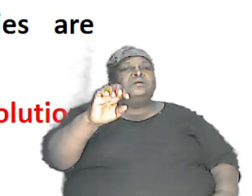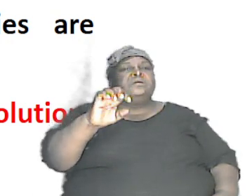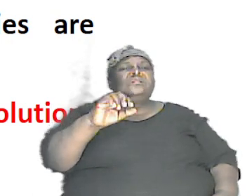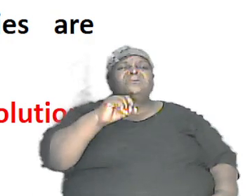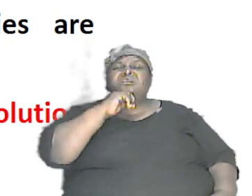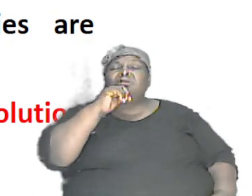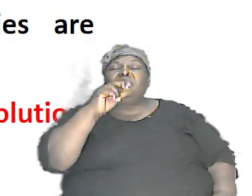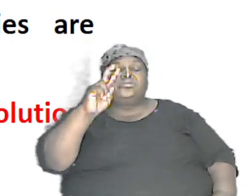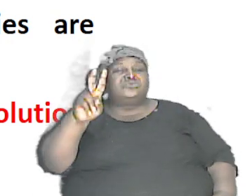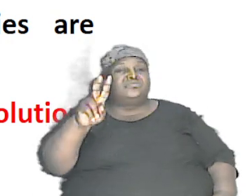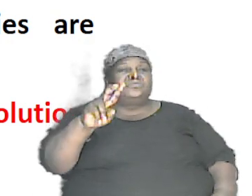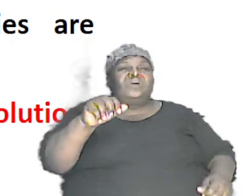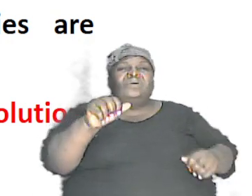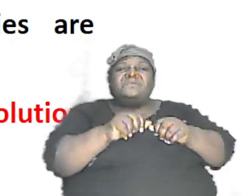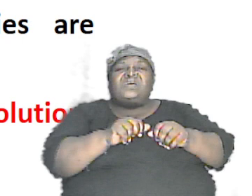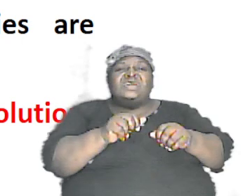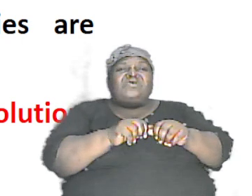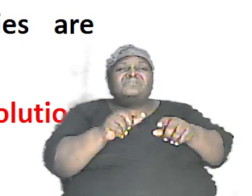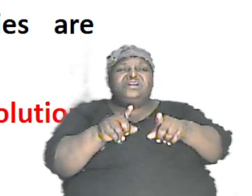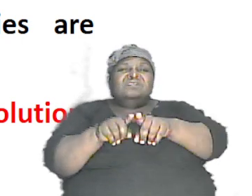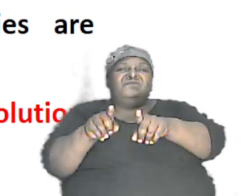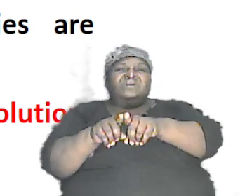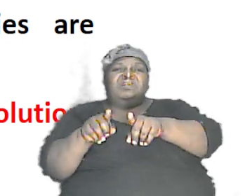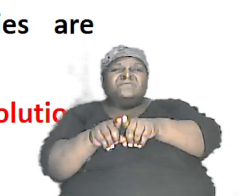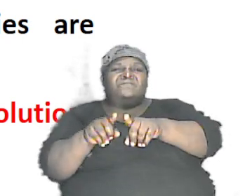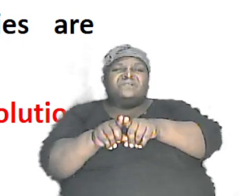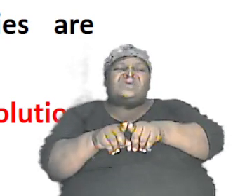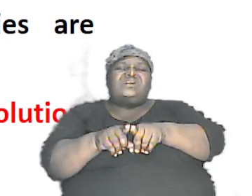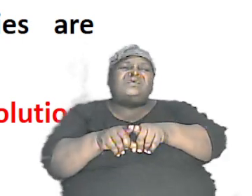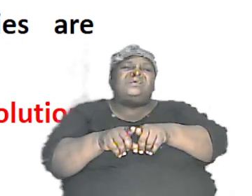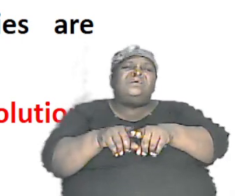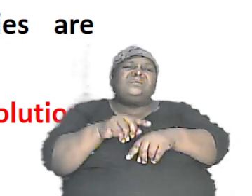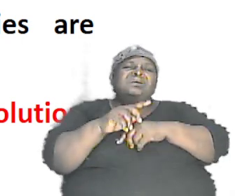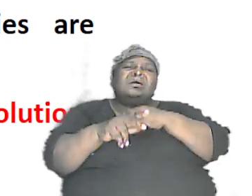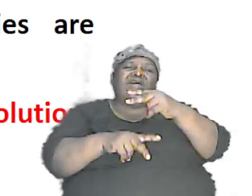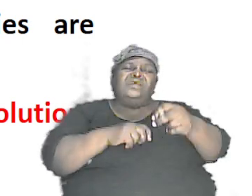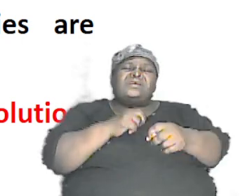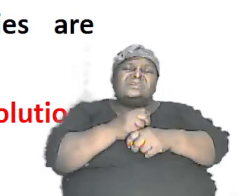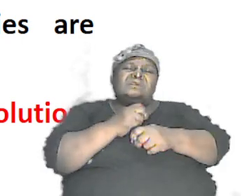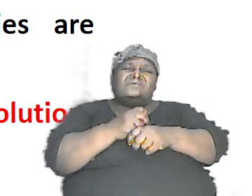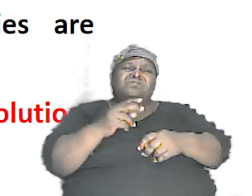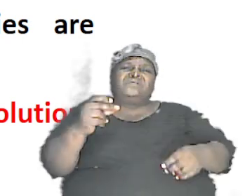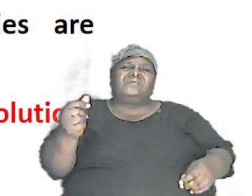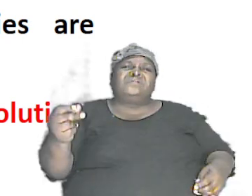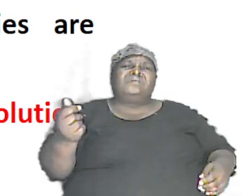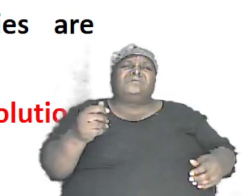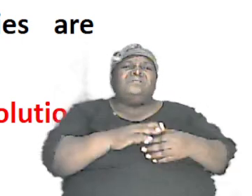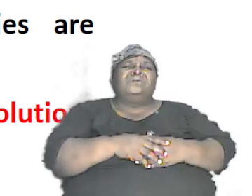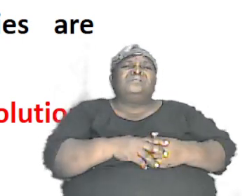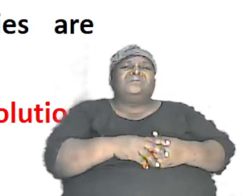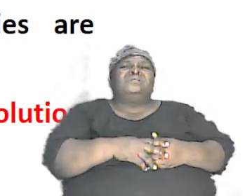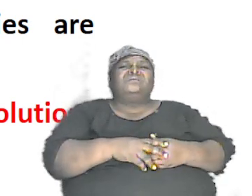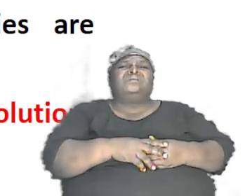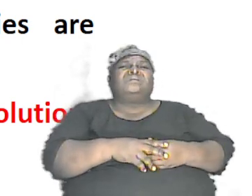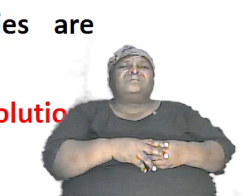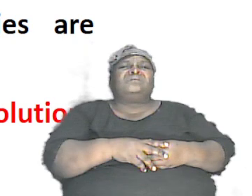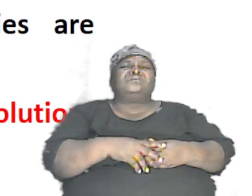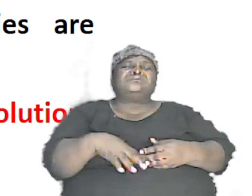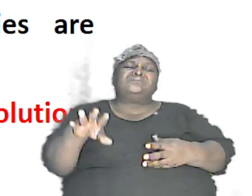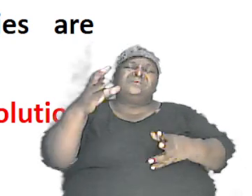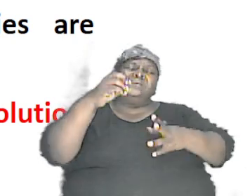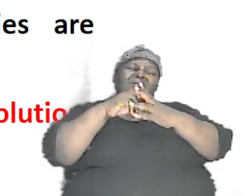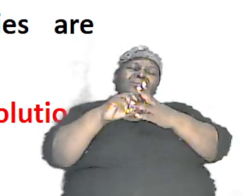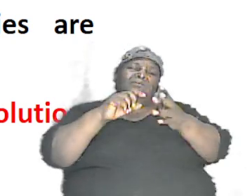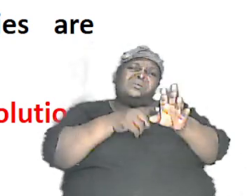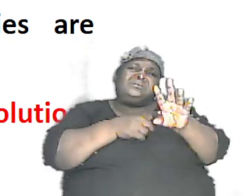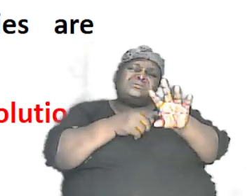don't be fooled with that because the breeds came over time when naturally they started to interbreed and a